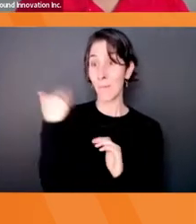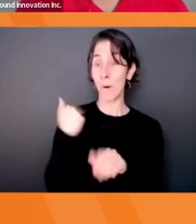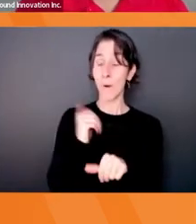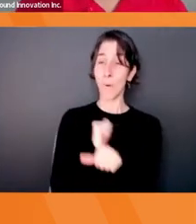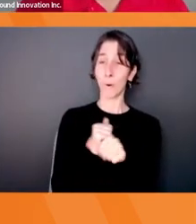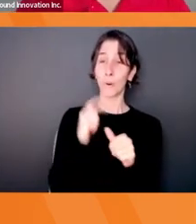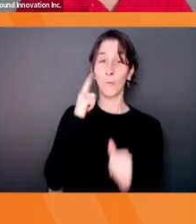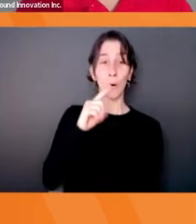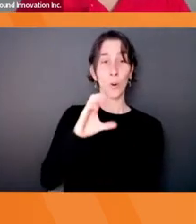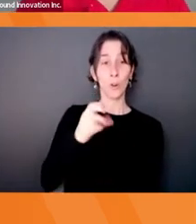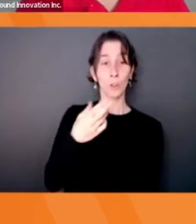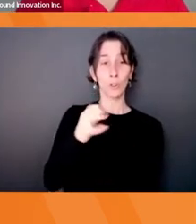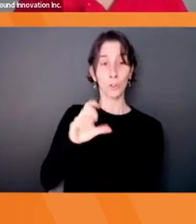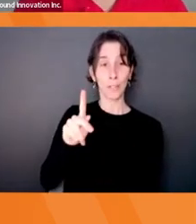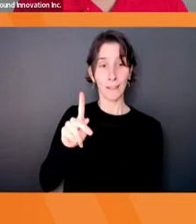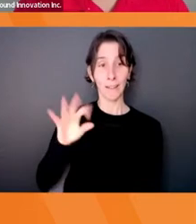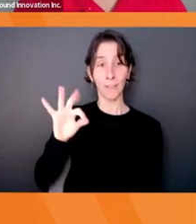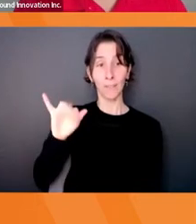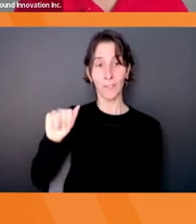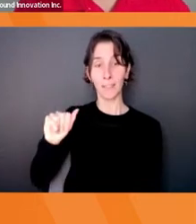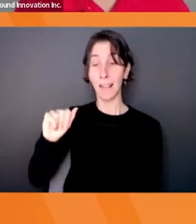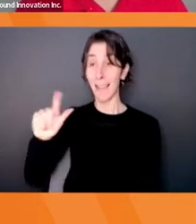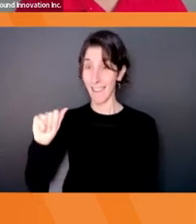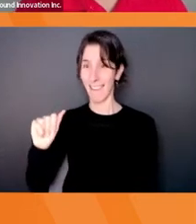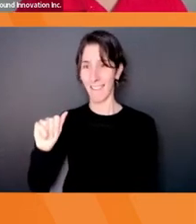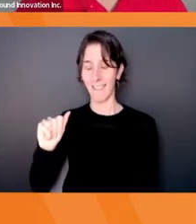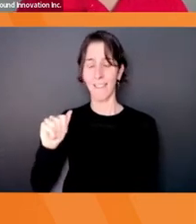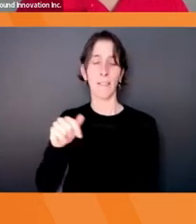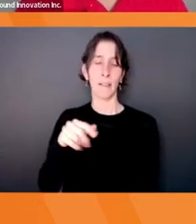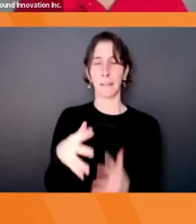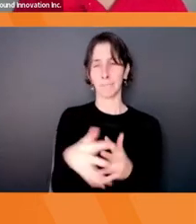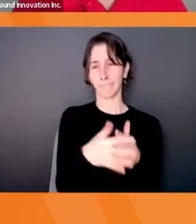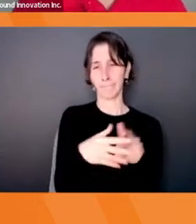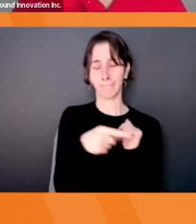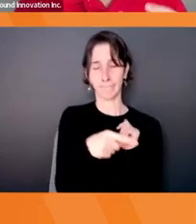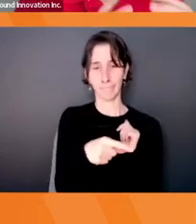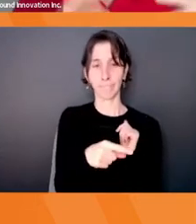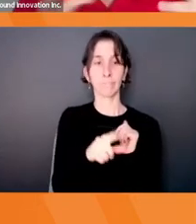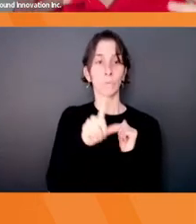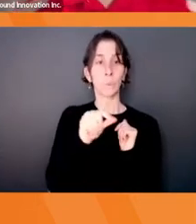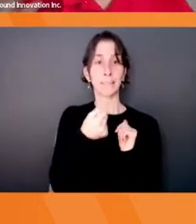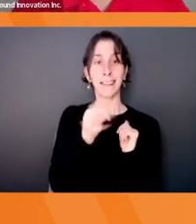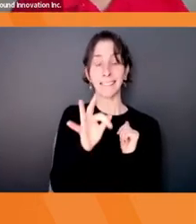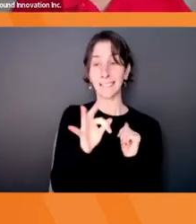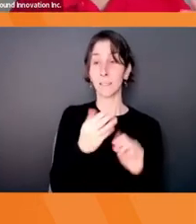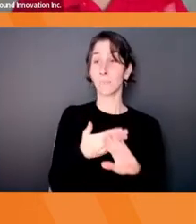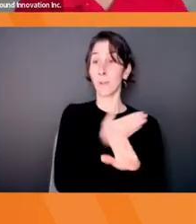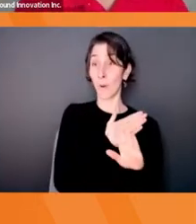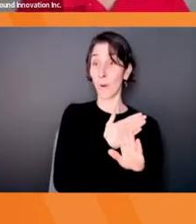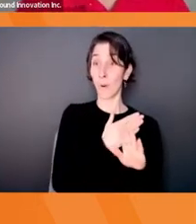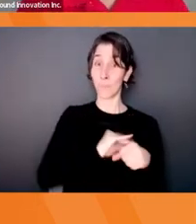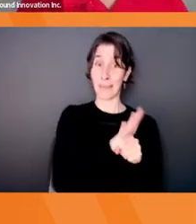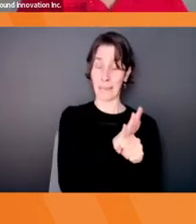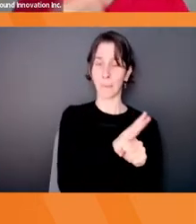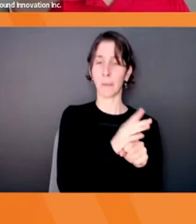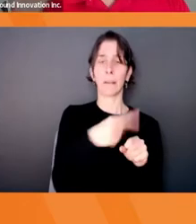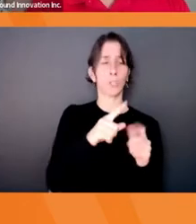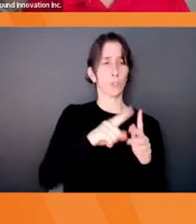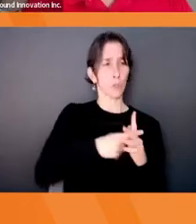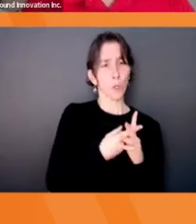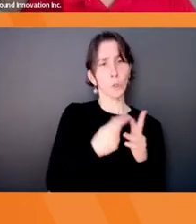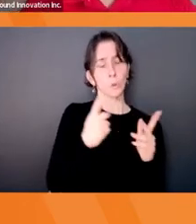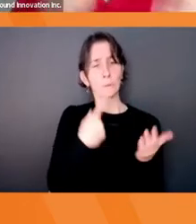in Atlanta, Georgia. And in 2019, the year before the pandemic, they started to explore third-party delivery options. So before